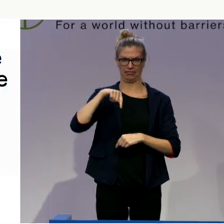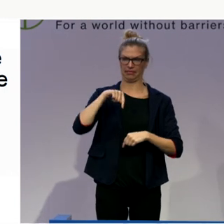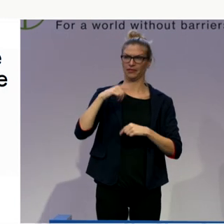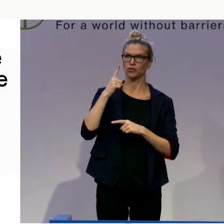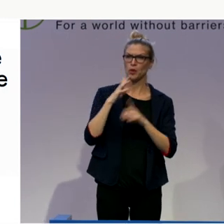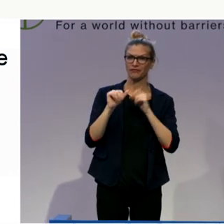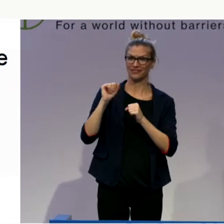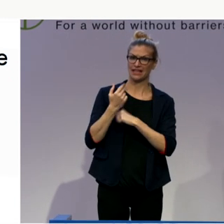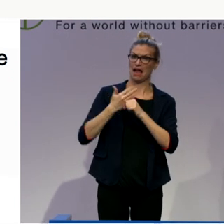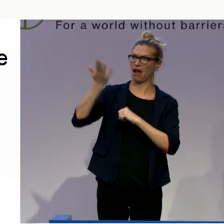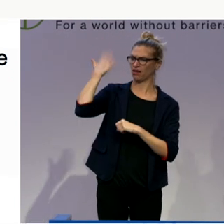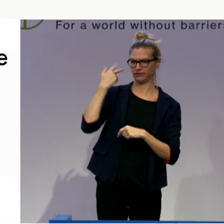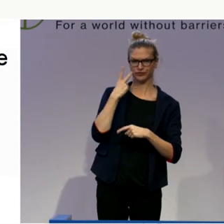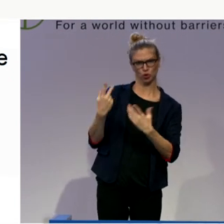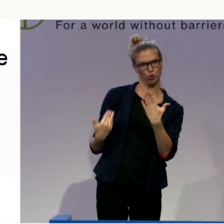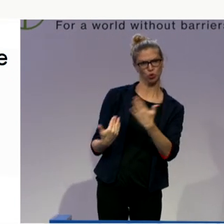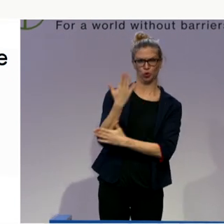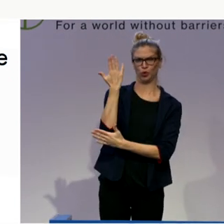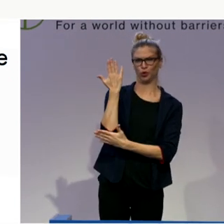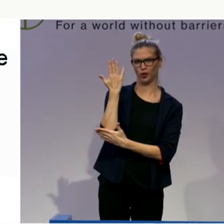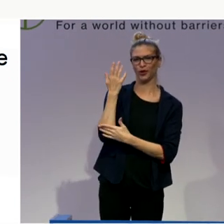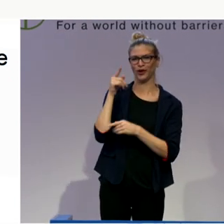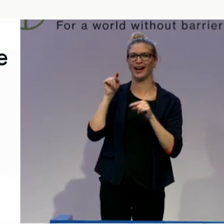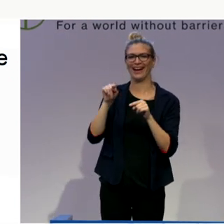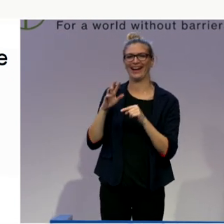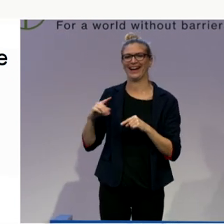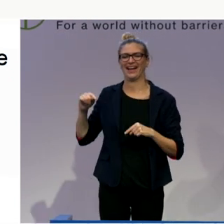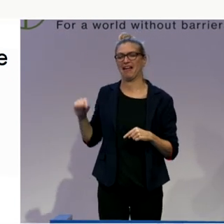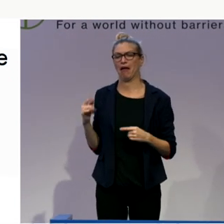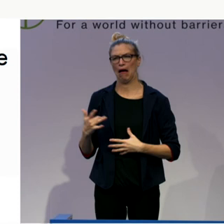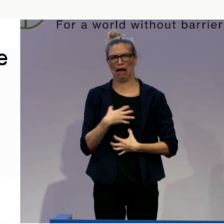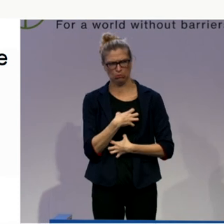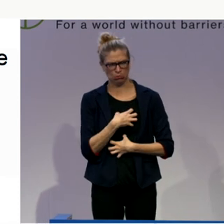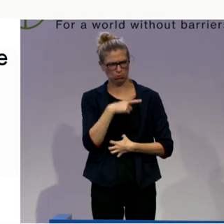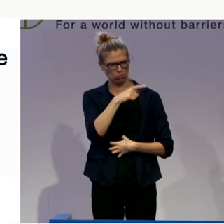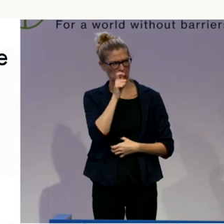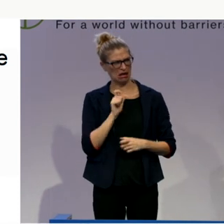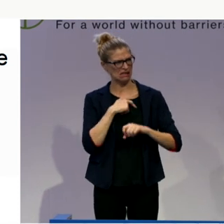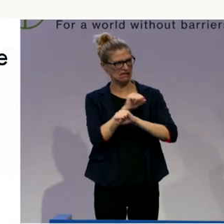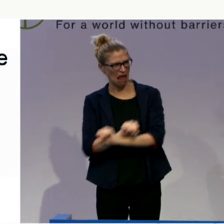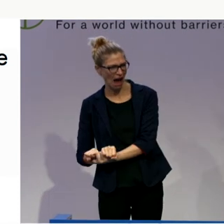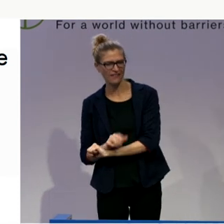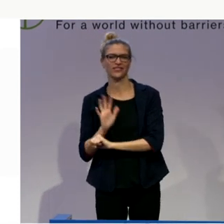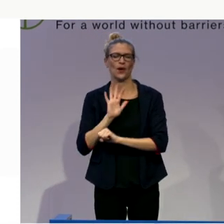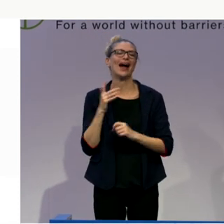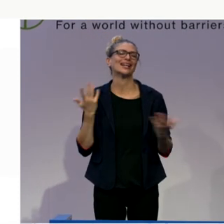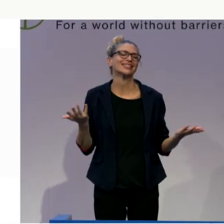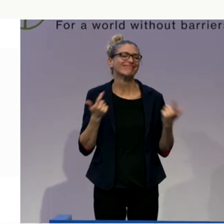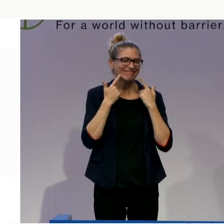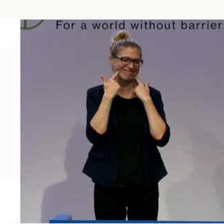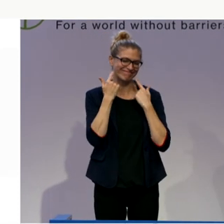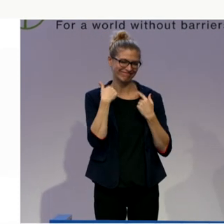also smiling very positively. Nobody was upset about it. And probably they didn't hear it for the first time on that day. So that is